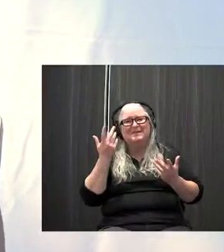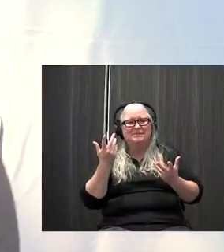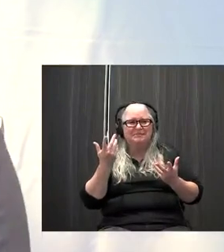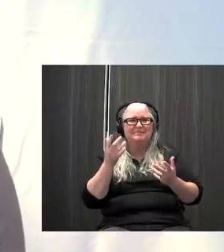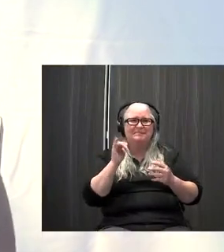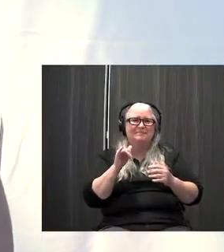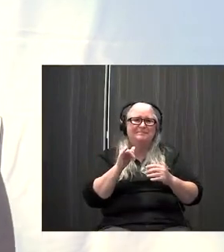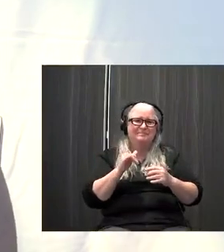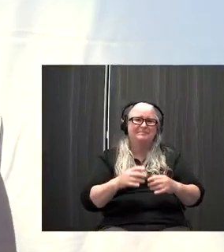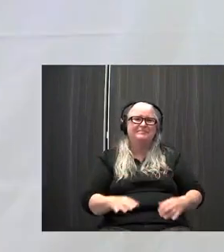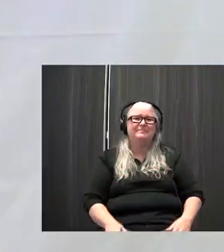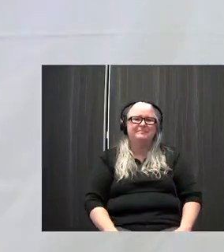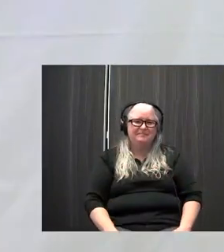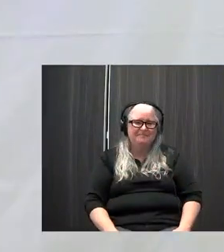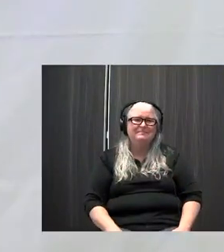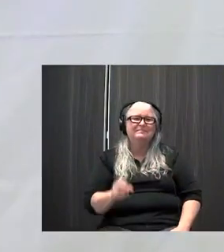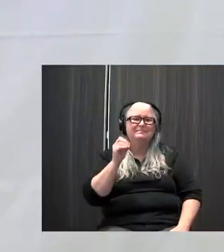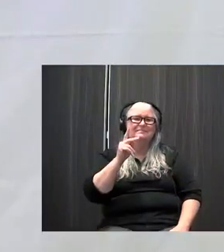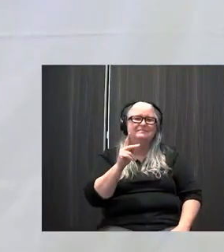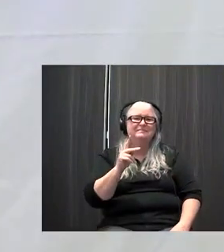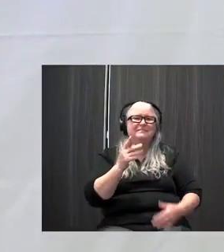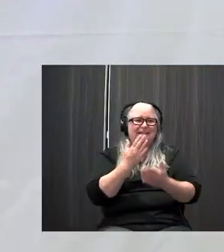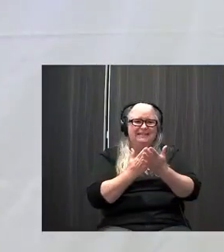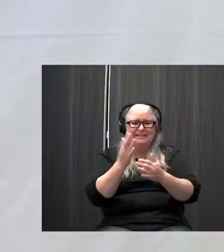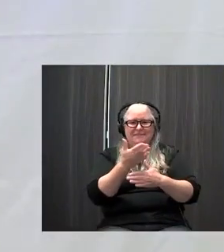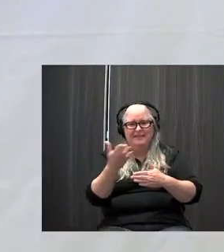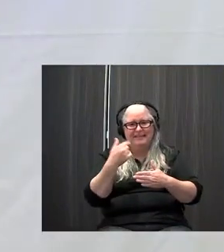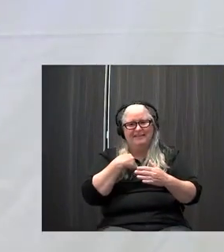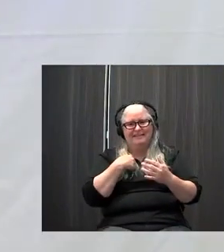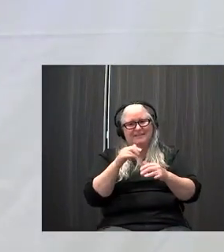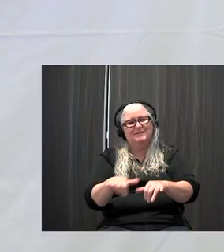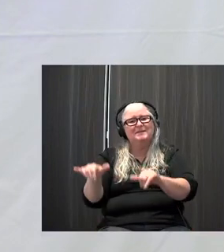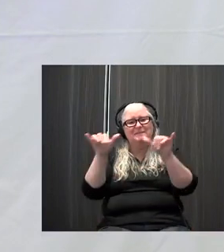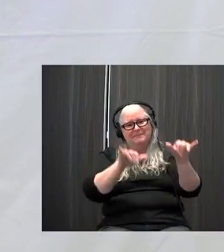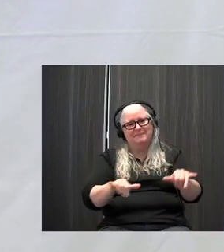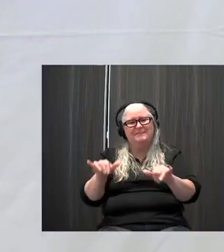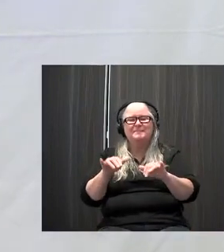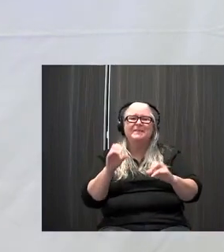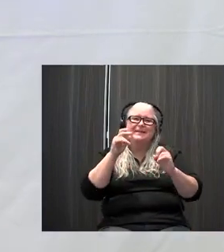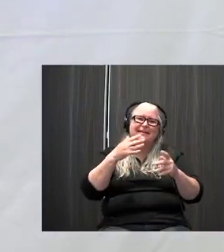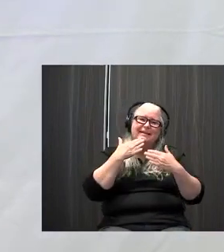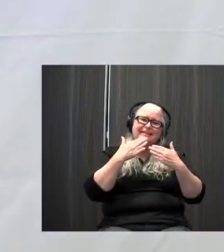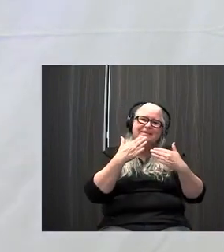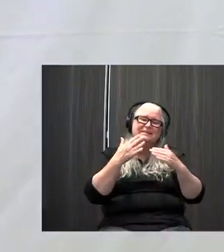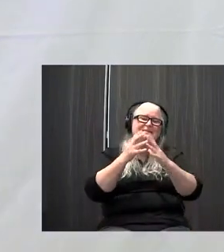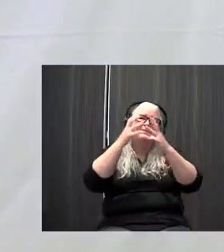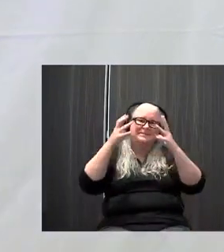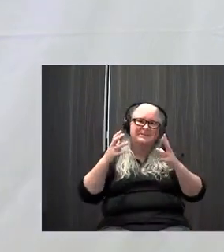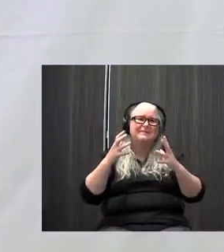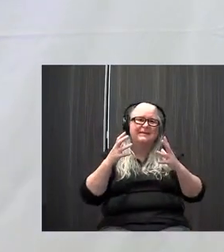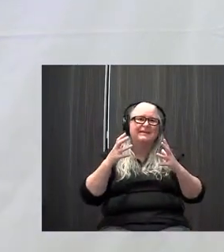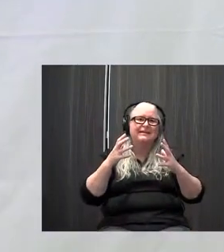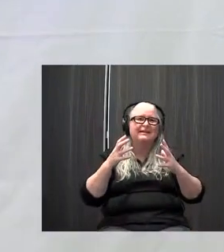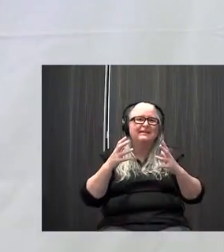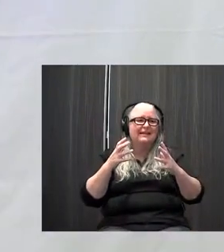meditation. All right. Some things are universal. Yes. All right. Well, Sean, thank you so much, and I encourage you guys,